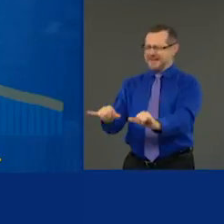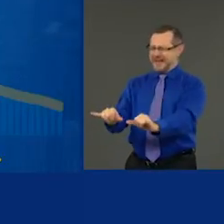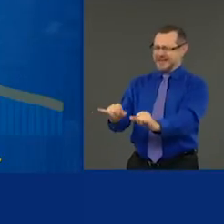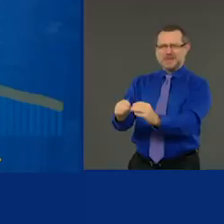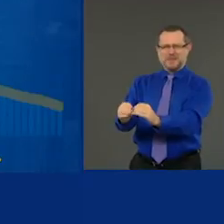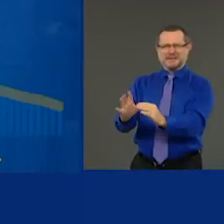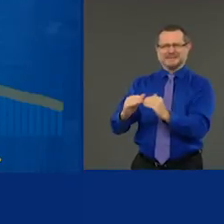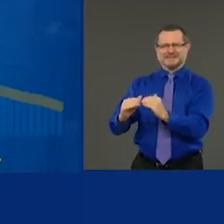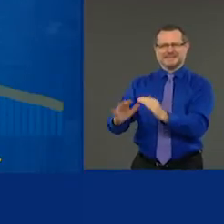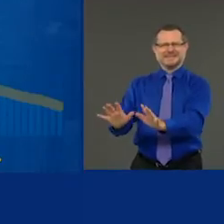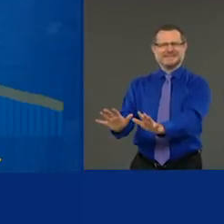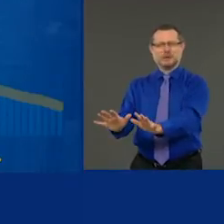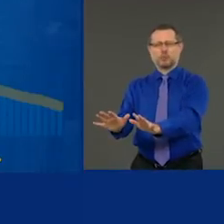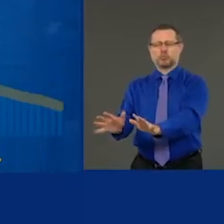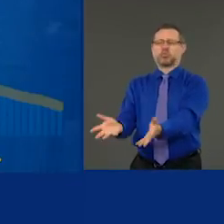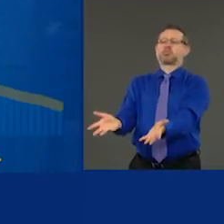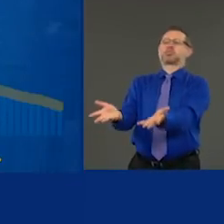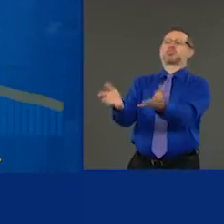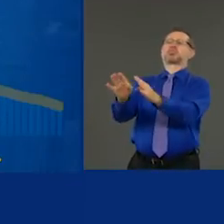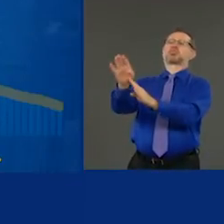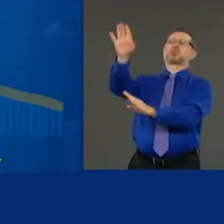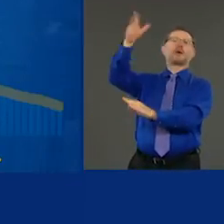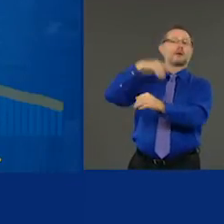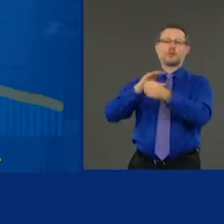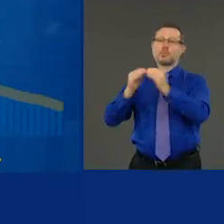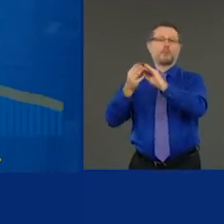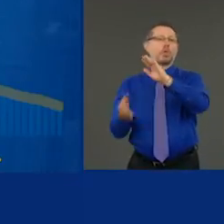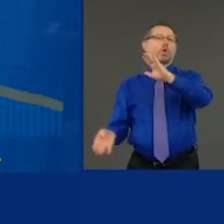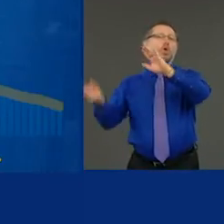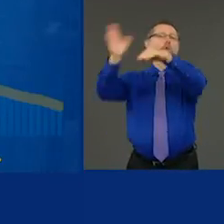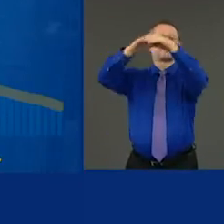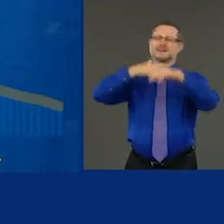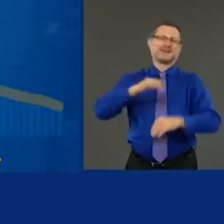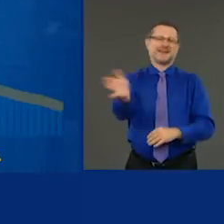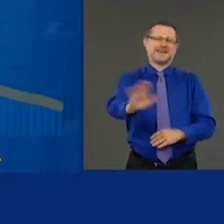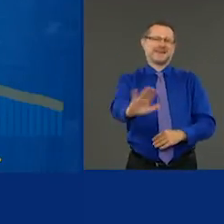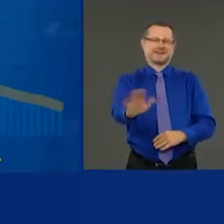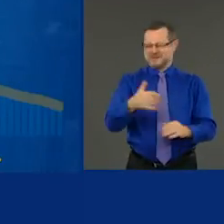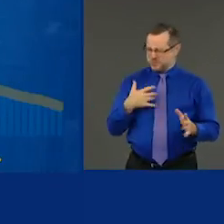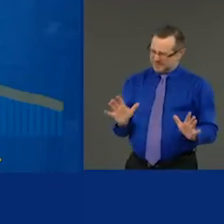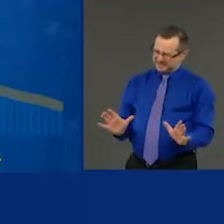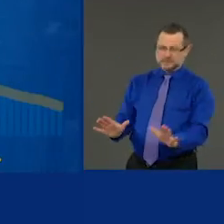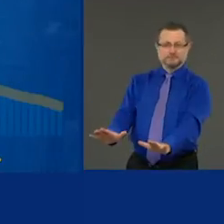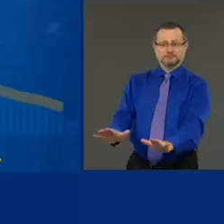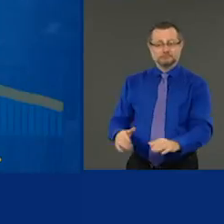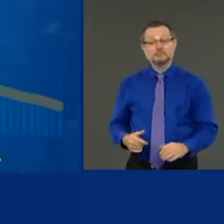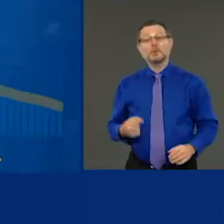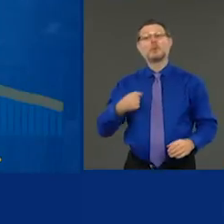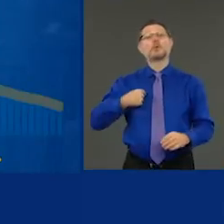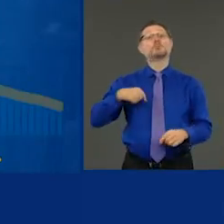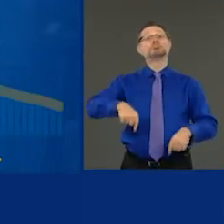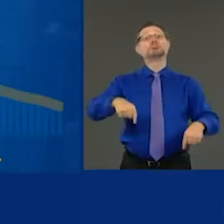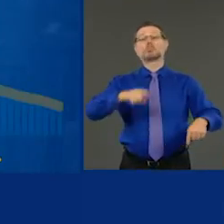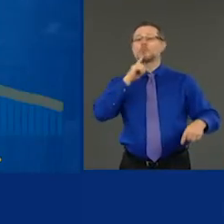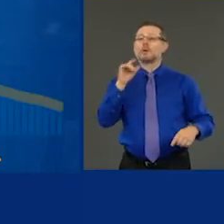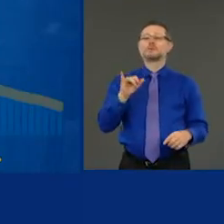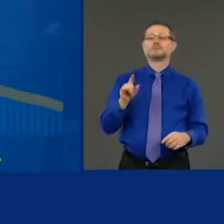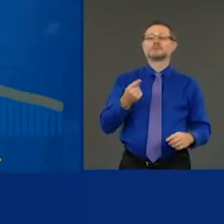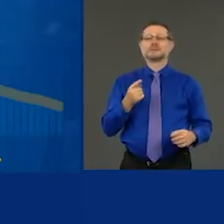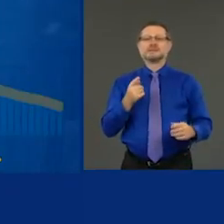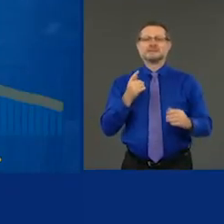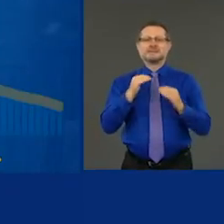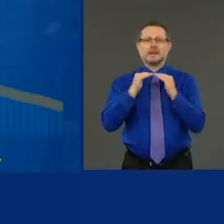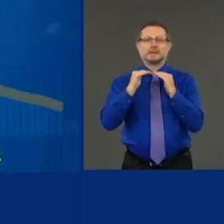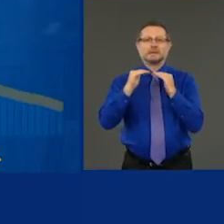not let that infection rate tick up. We are not in a static environment. A lot is going on.